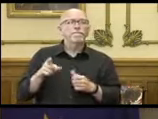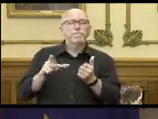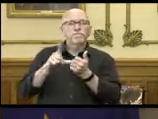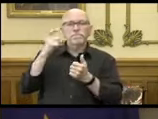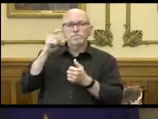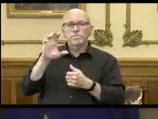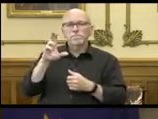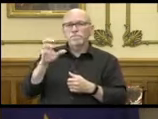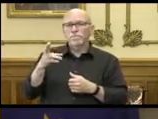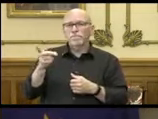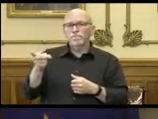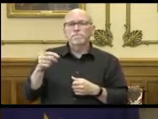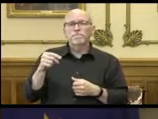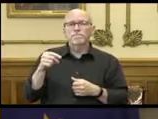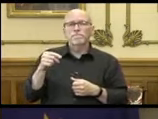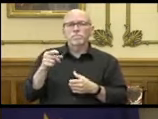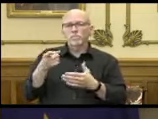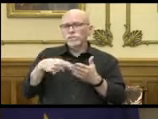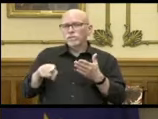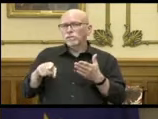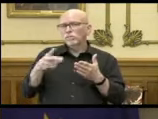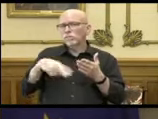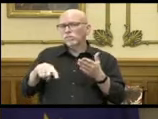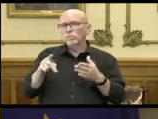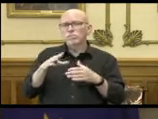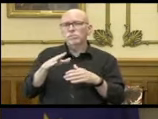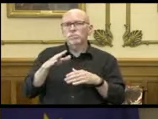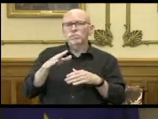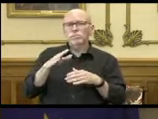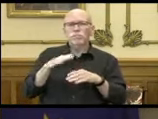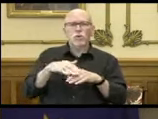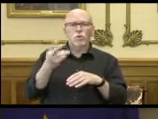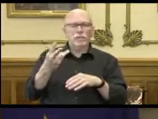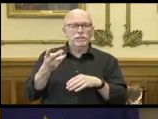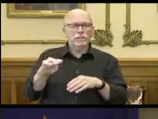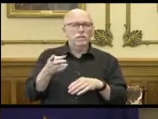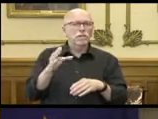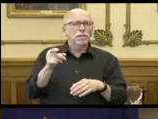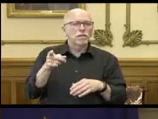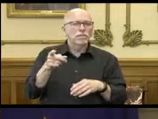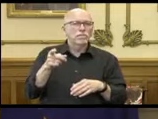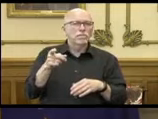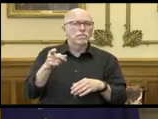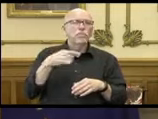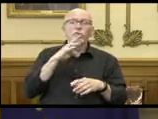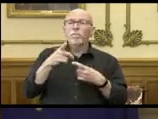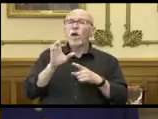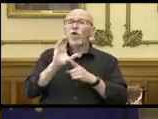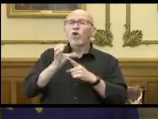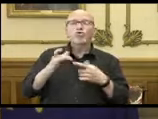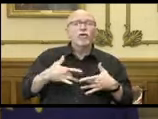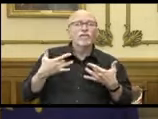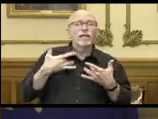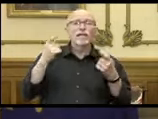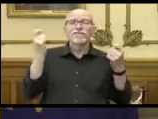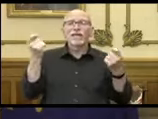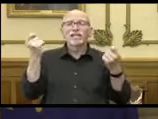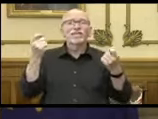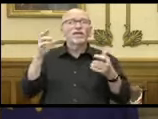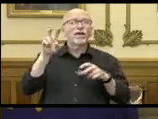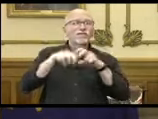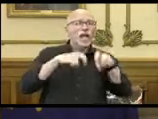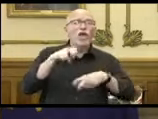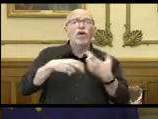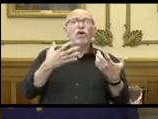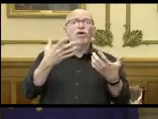Crouch will be here next week on Wednesday. And this is exactly when you talk about those cultural events, those festivals, those fairs,